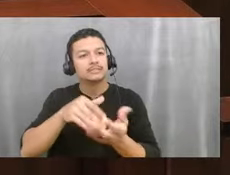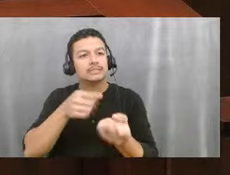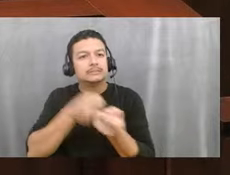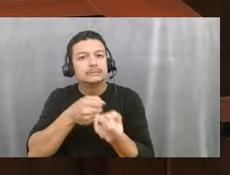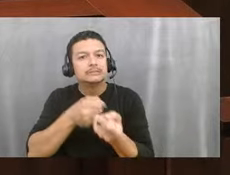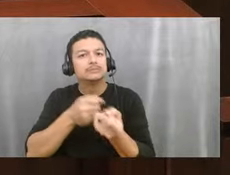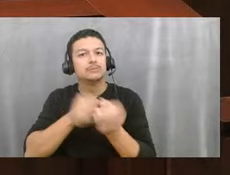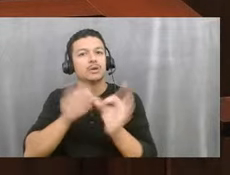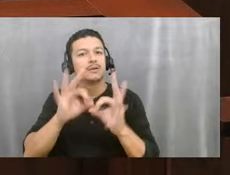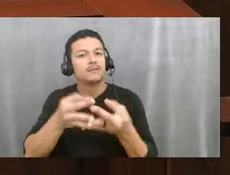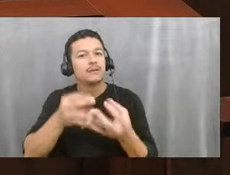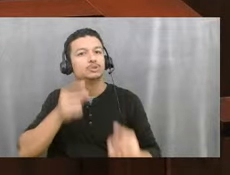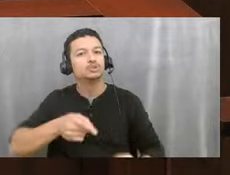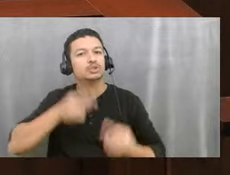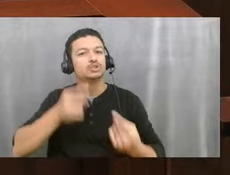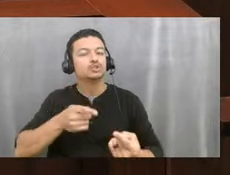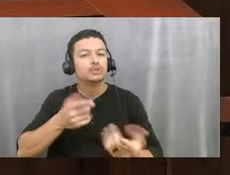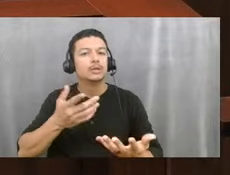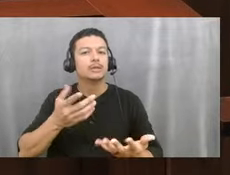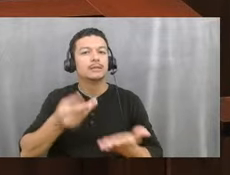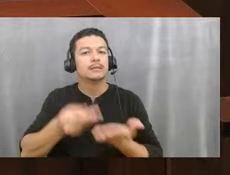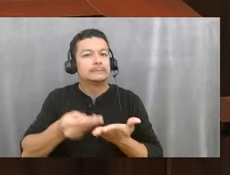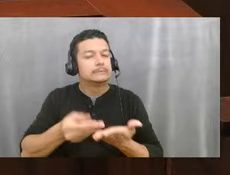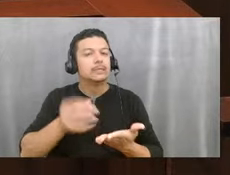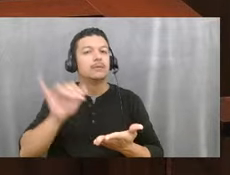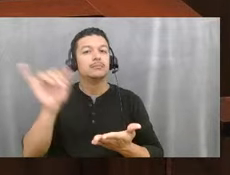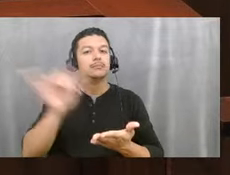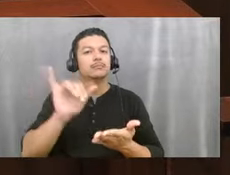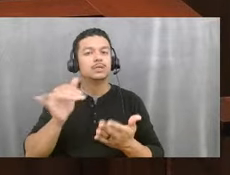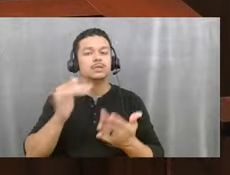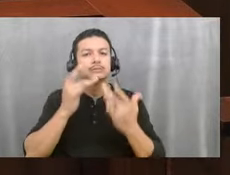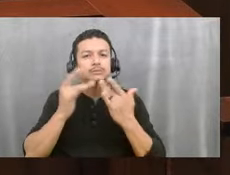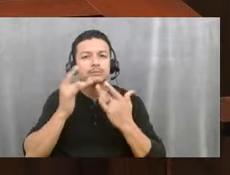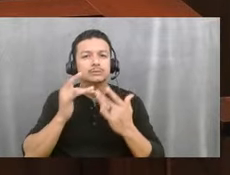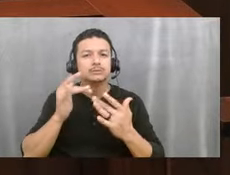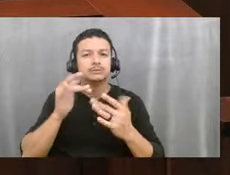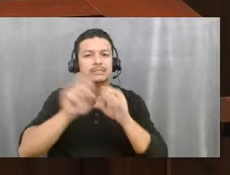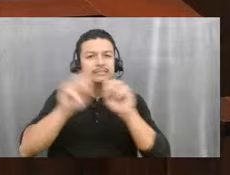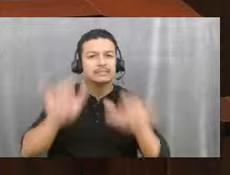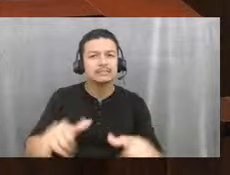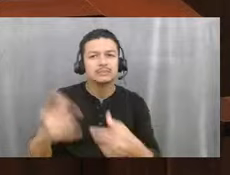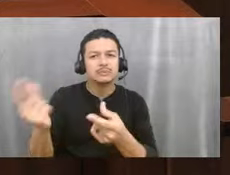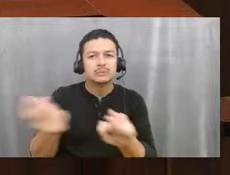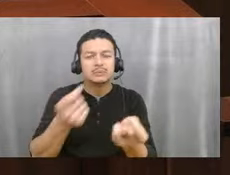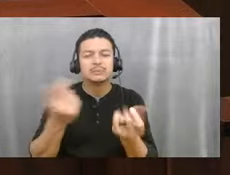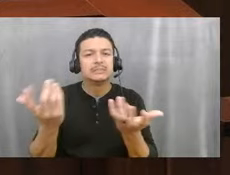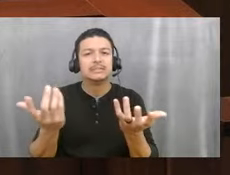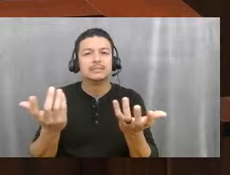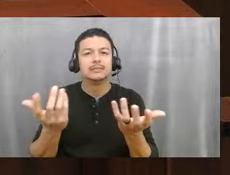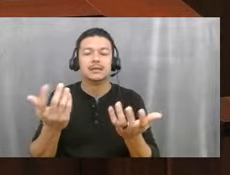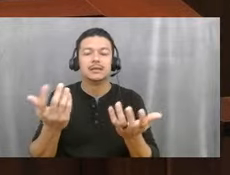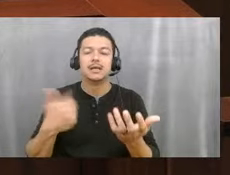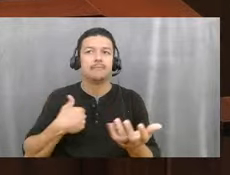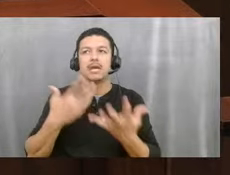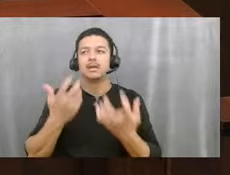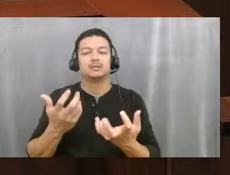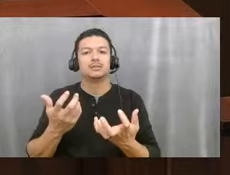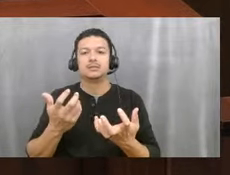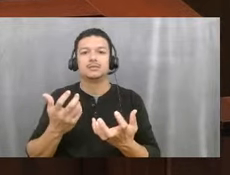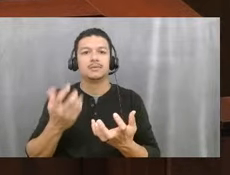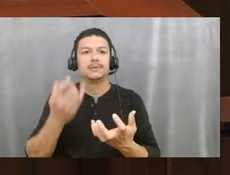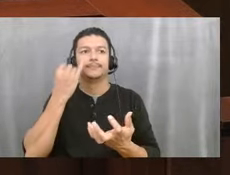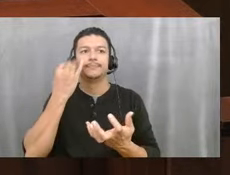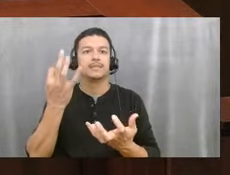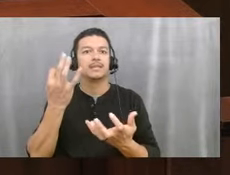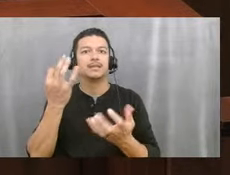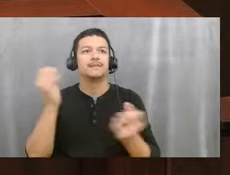extra bill. But then you do have to be able to navigate that system. And I would personally just like it if everybody just got four-year-old education